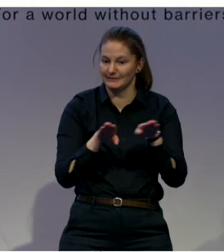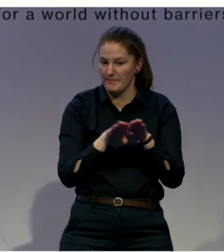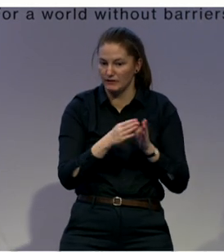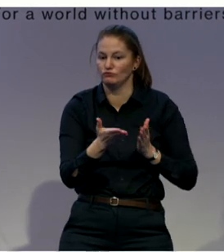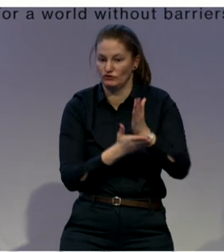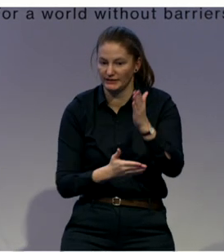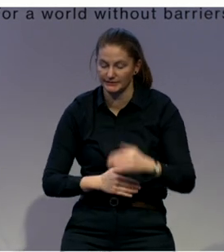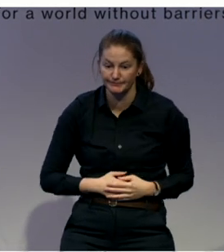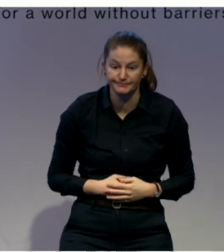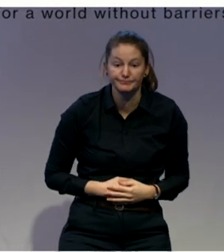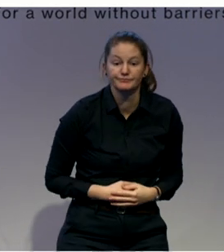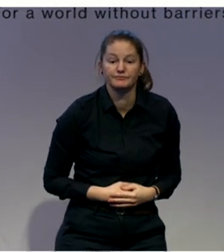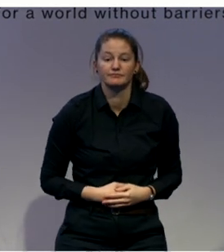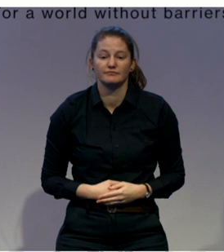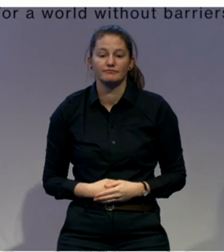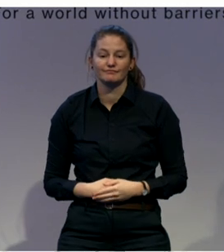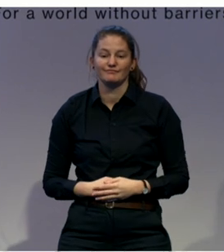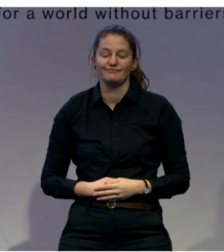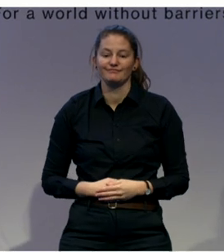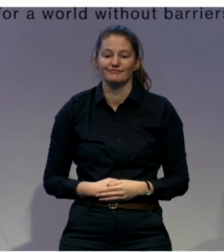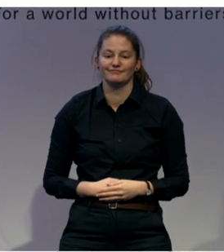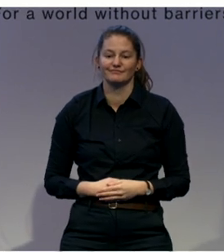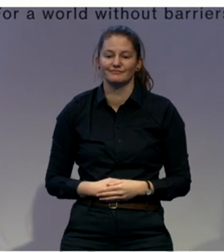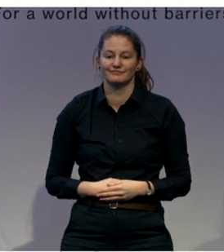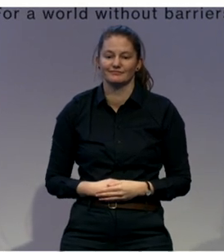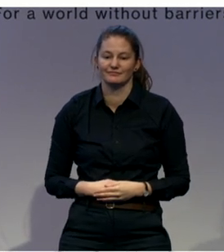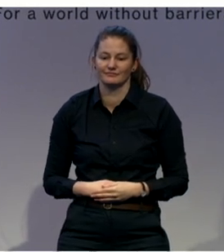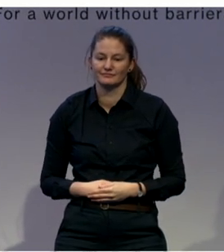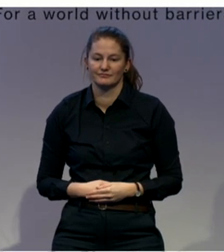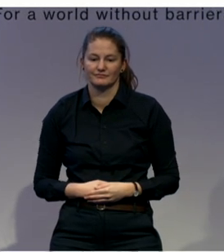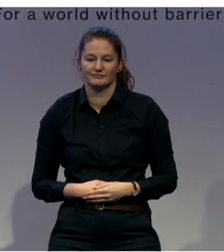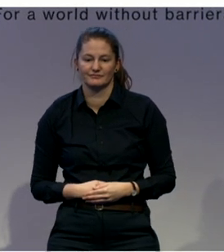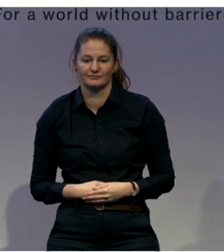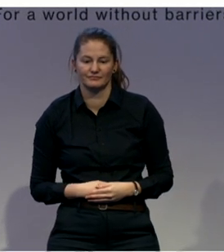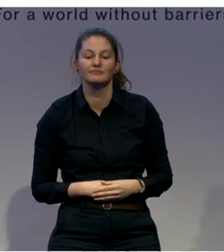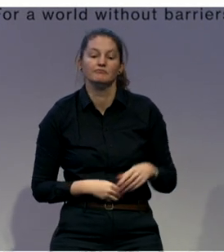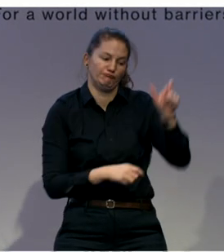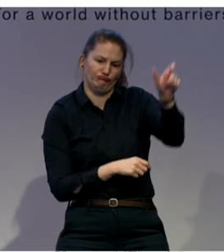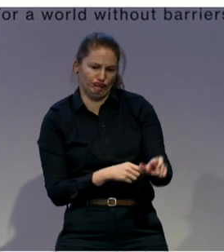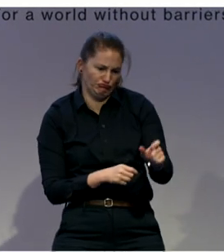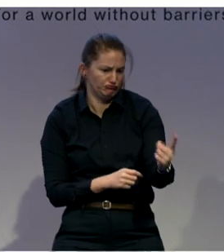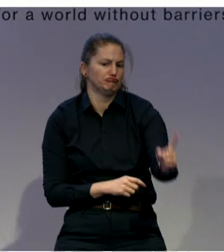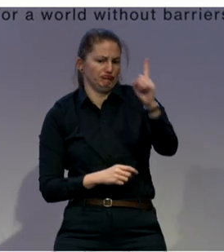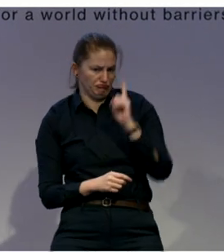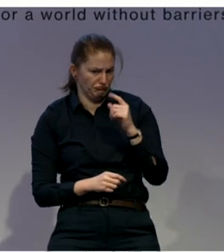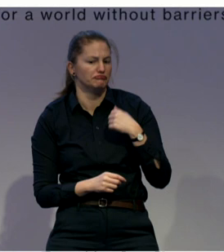permanently incapable of working. And then right underneath it, it says, full-time employed, which is a bit strange.